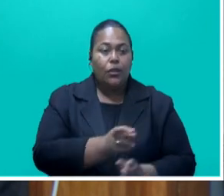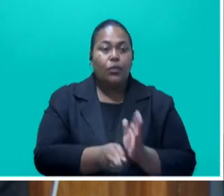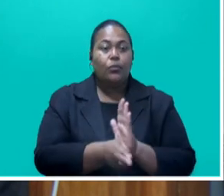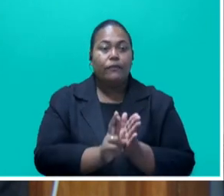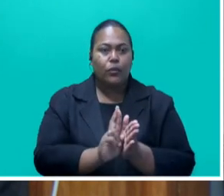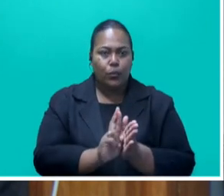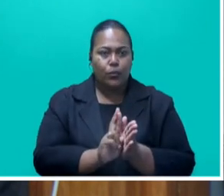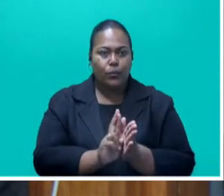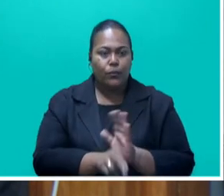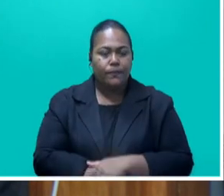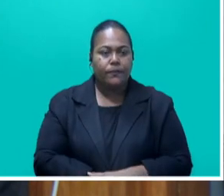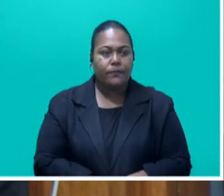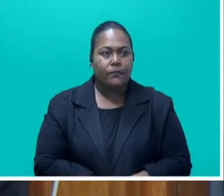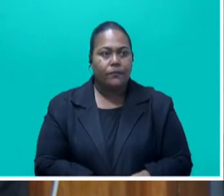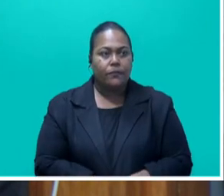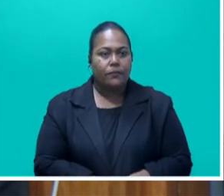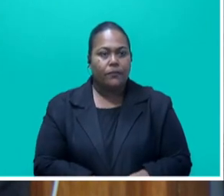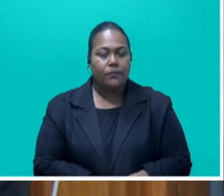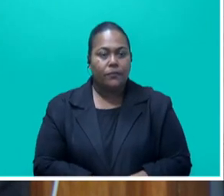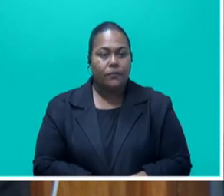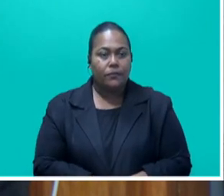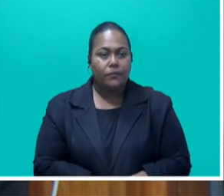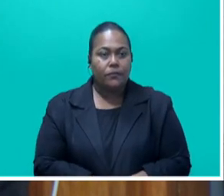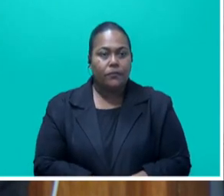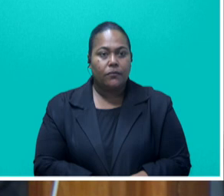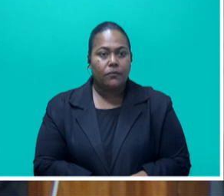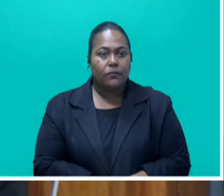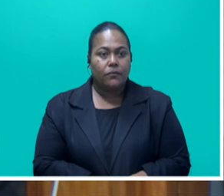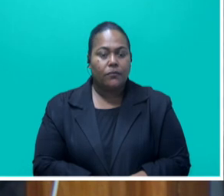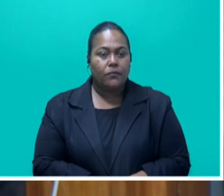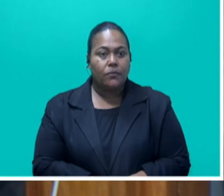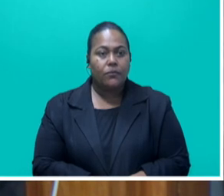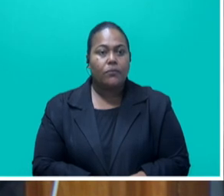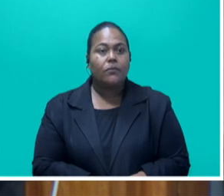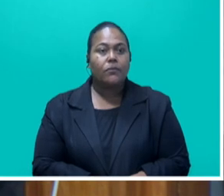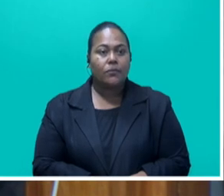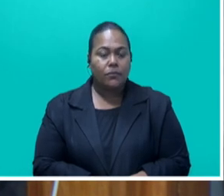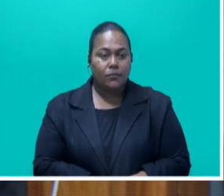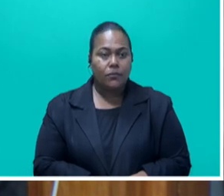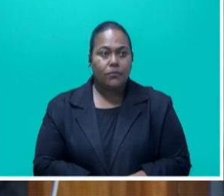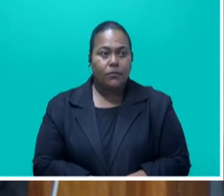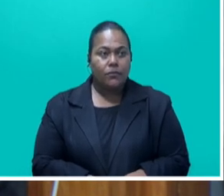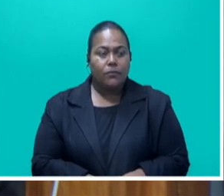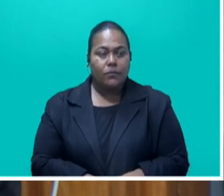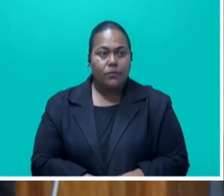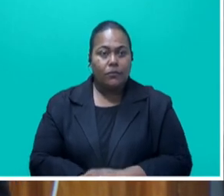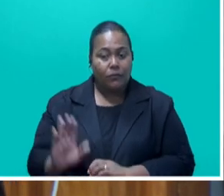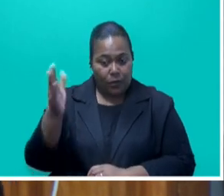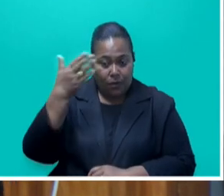the outcome of that reform also will also develop the national security strategy,